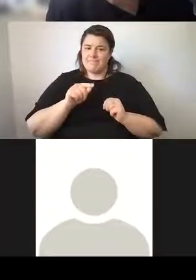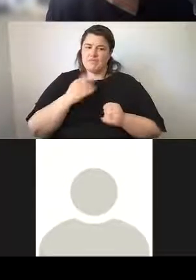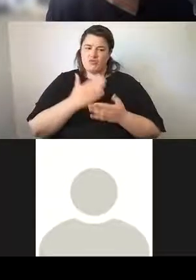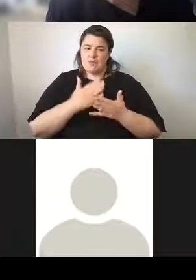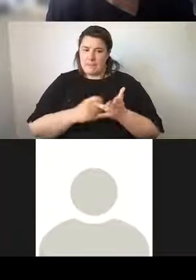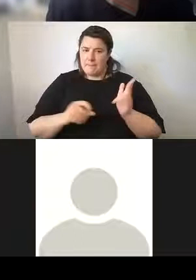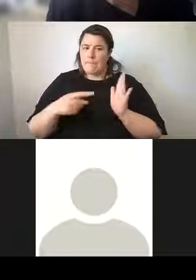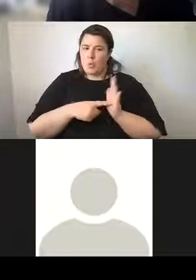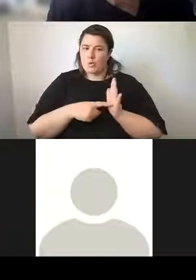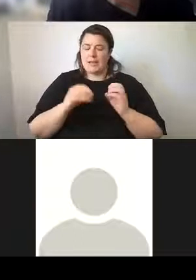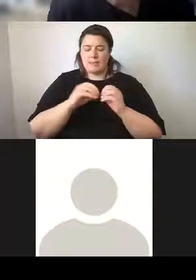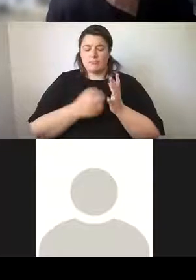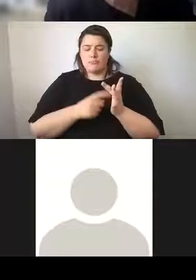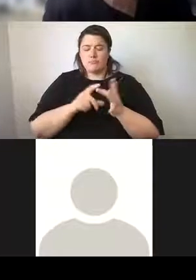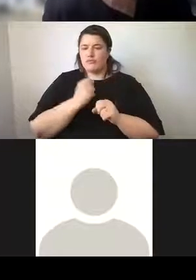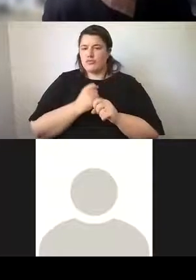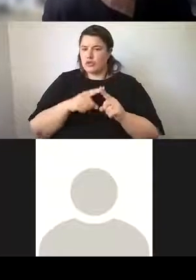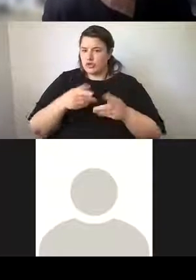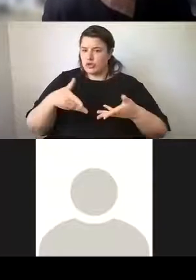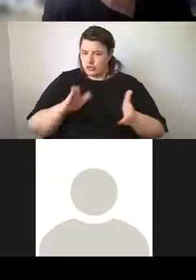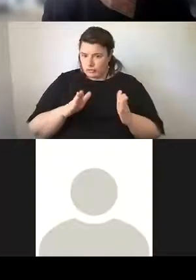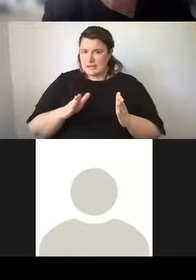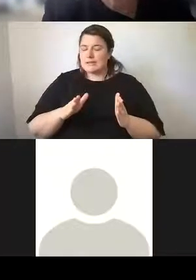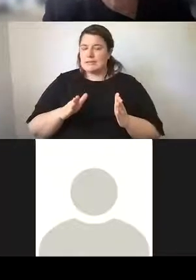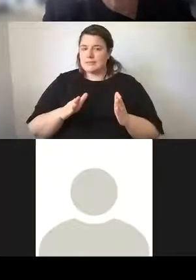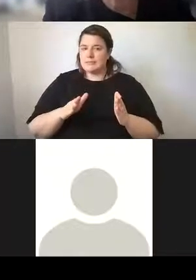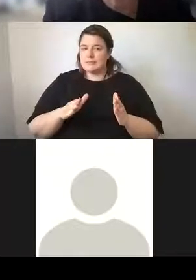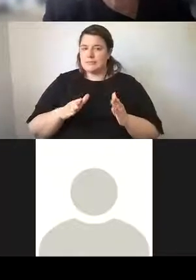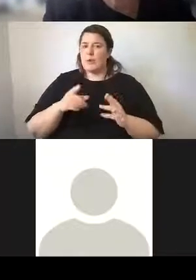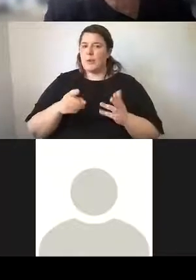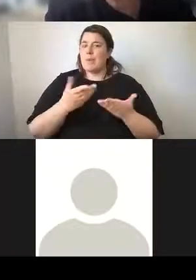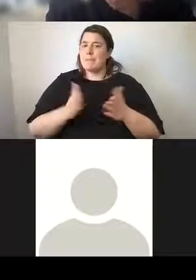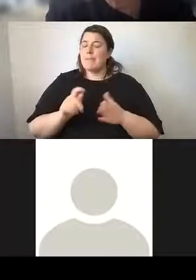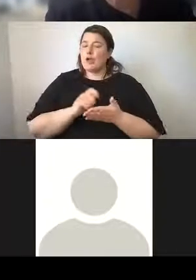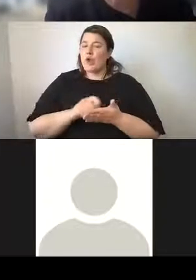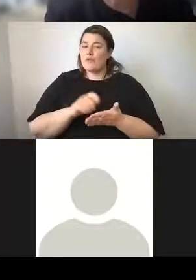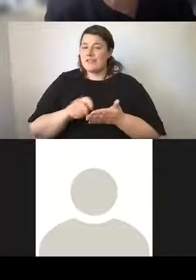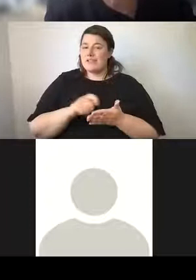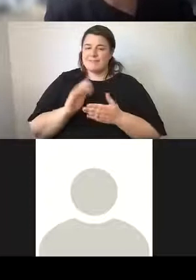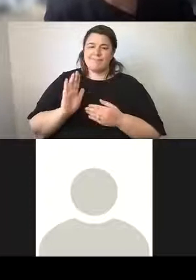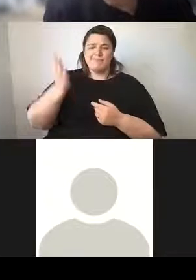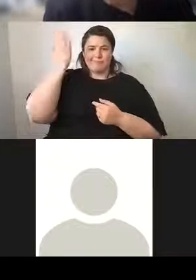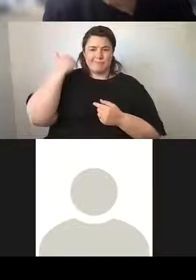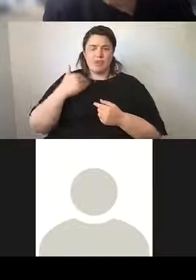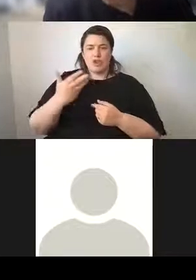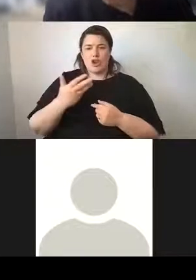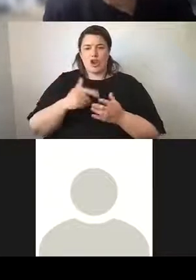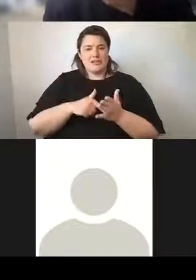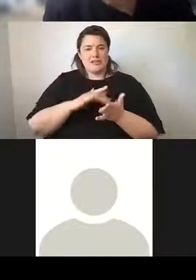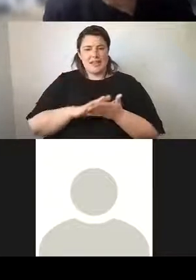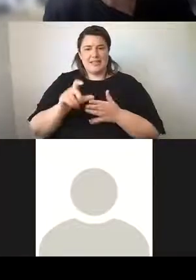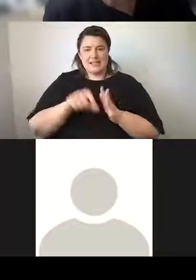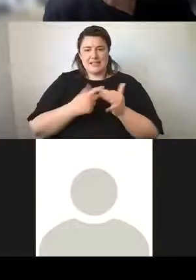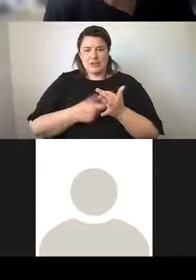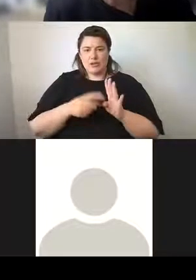as public offices in 19th century NSW Government days. One of them is the lands